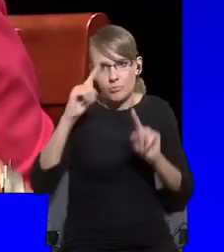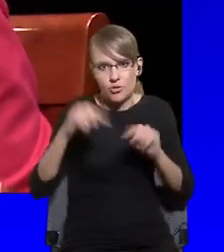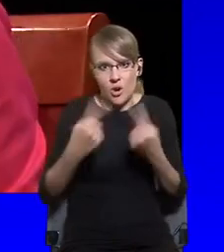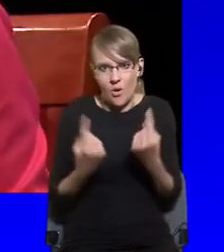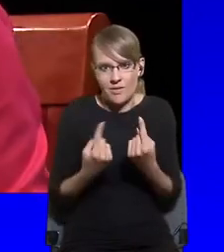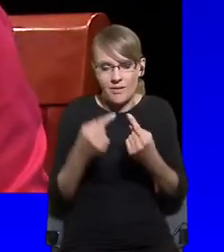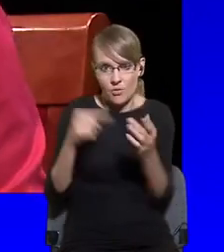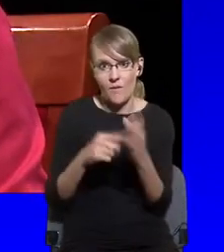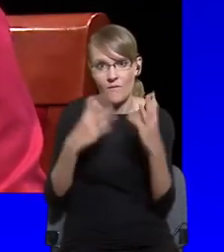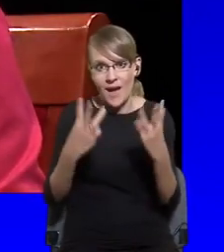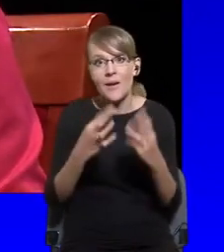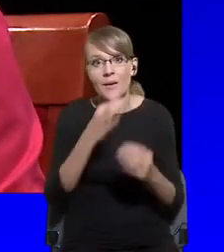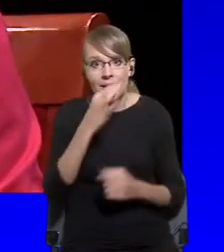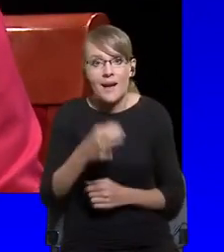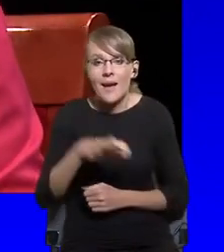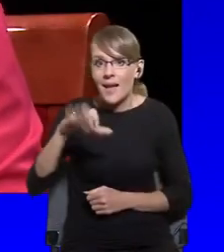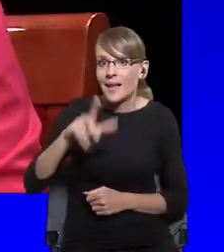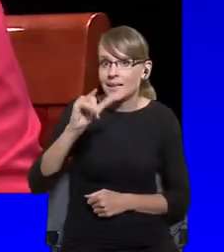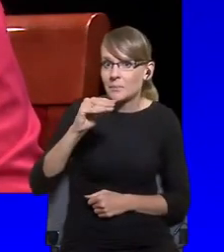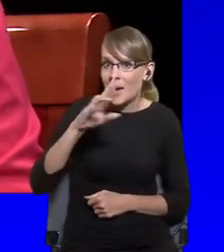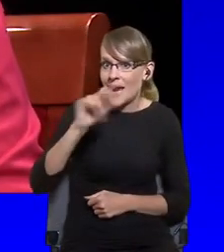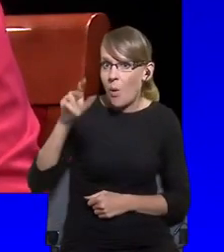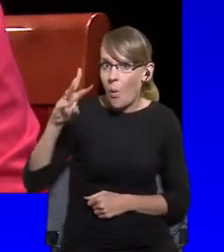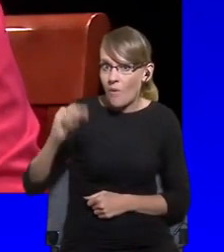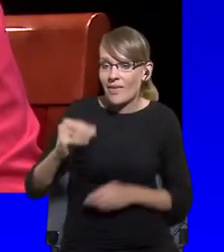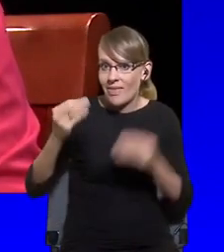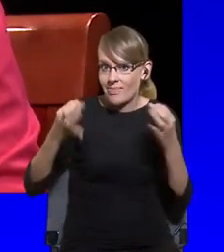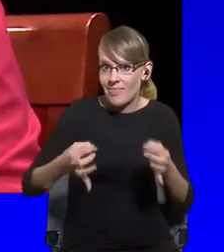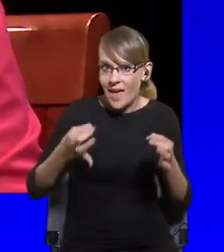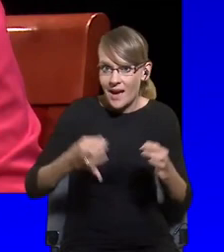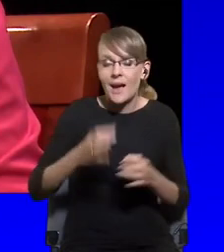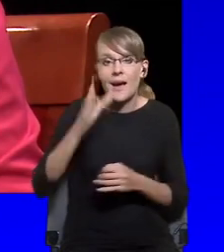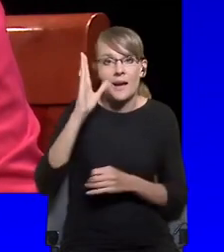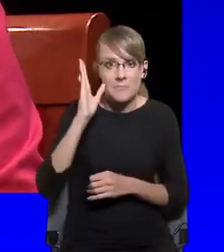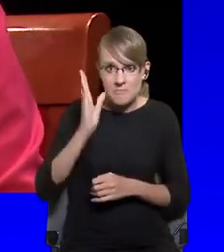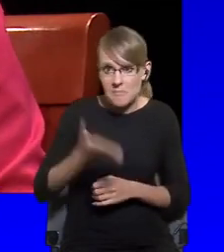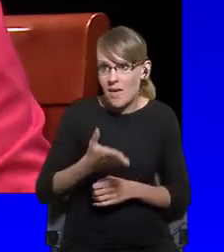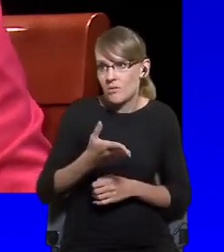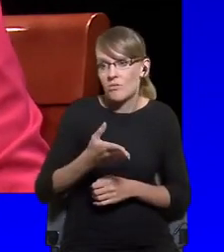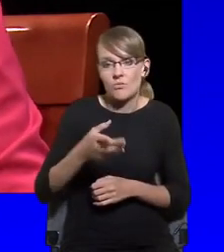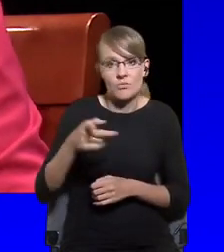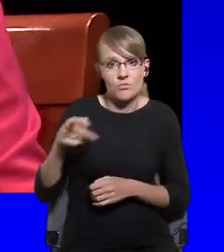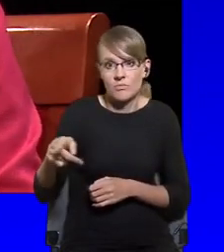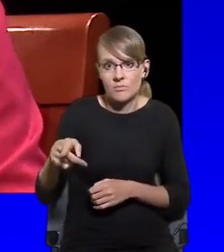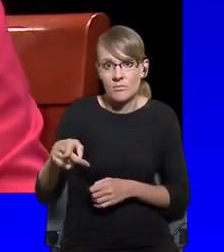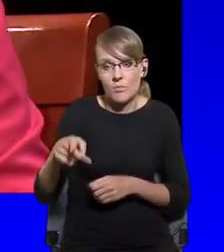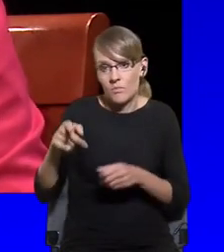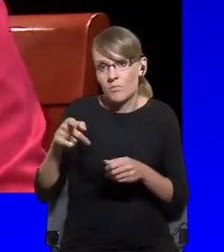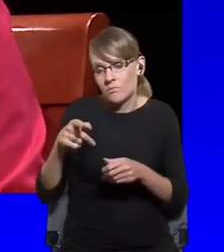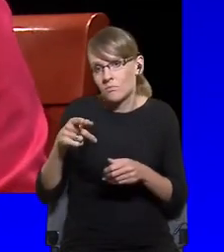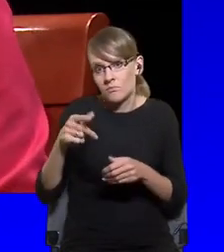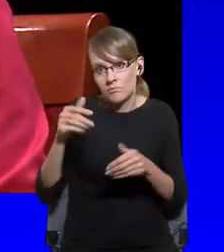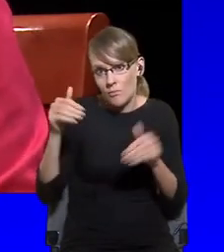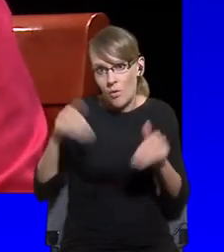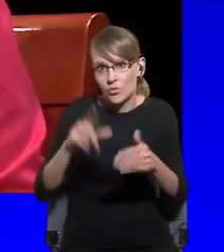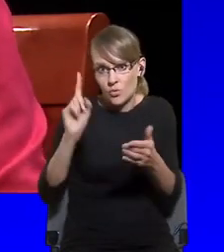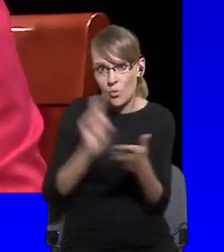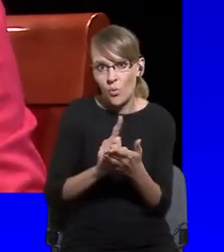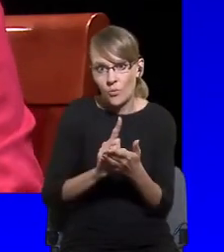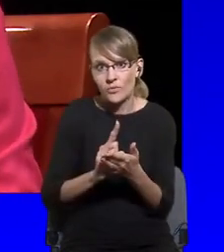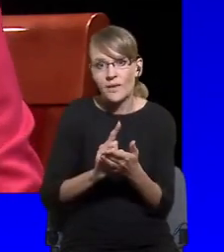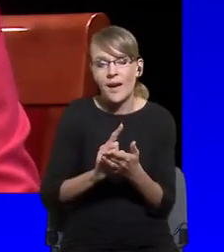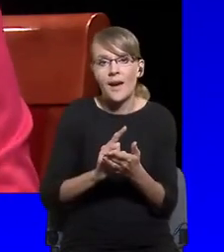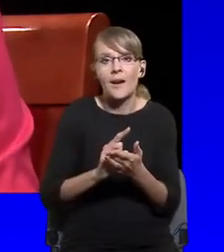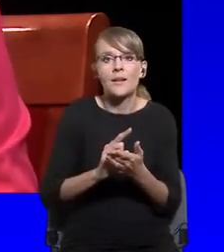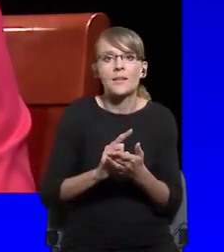be now capable of creating a picture, a portrait of future, which